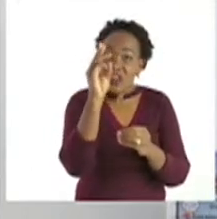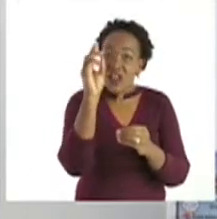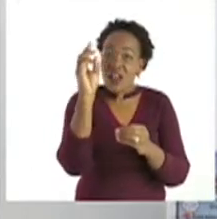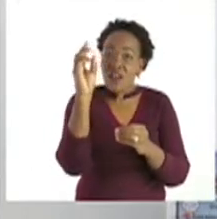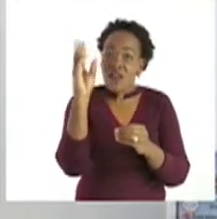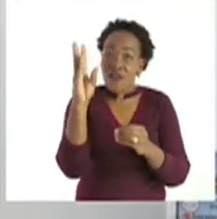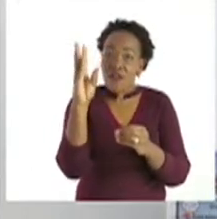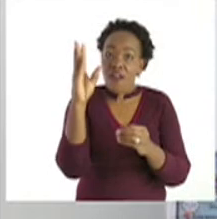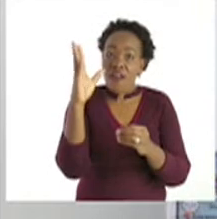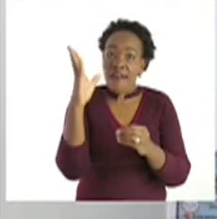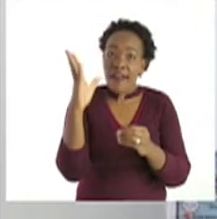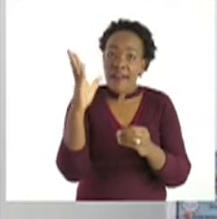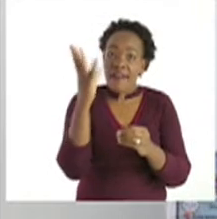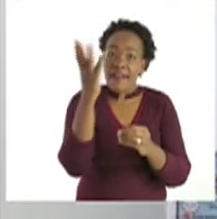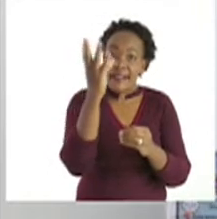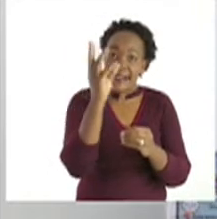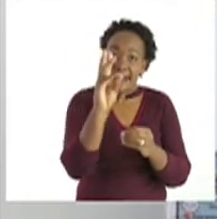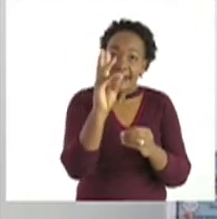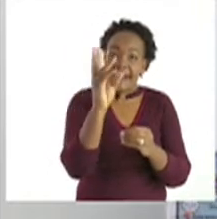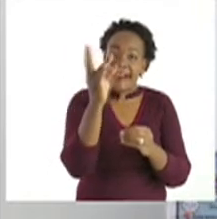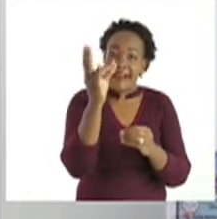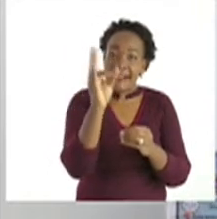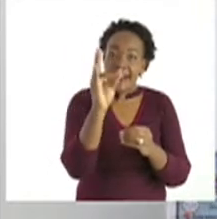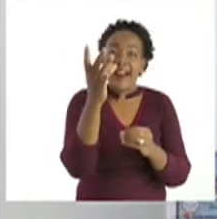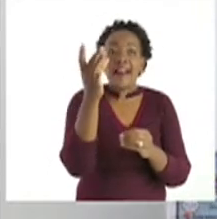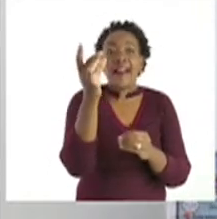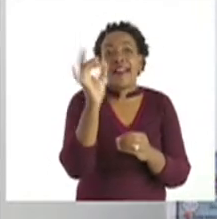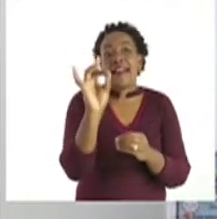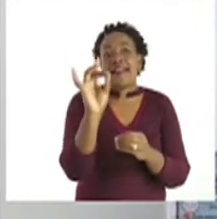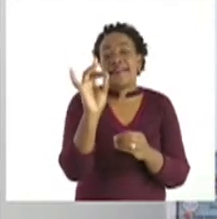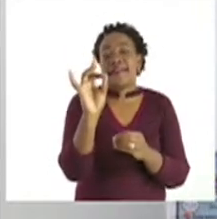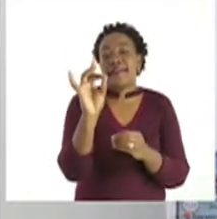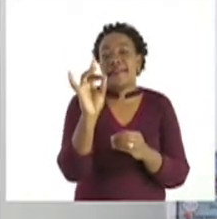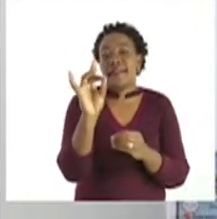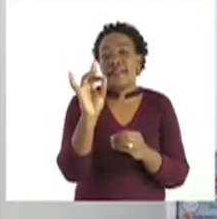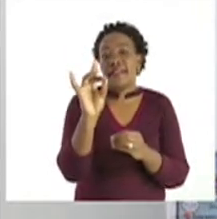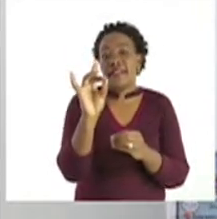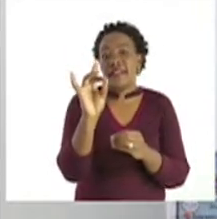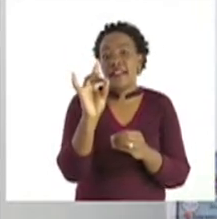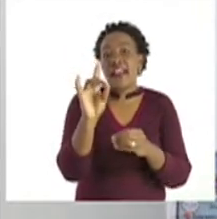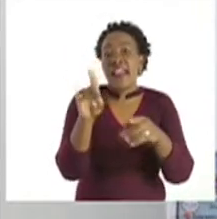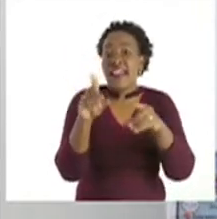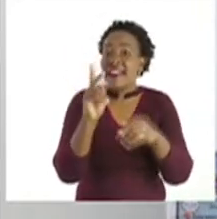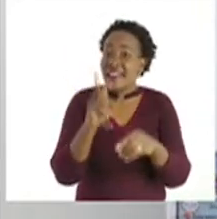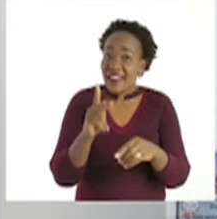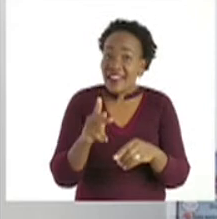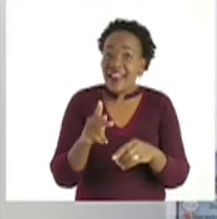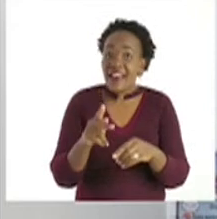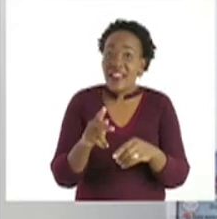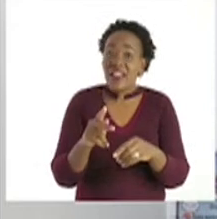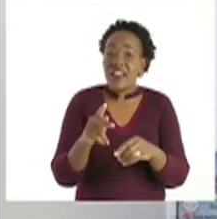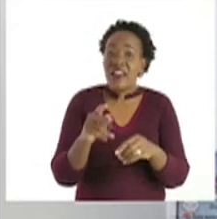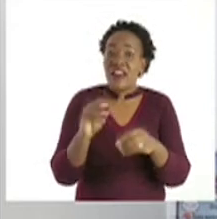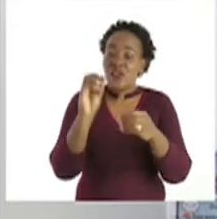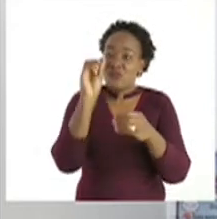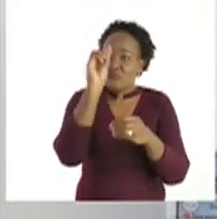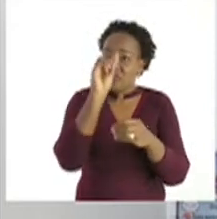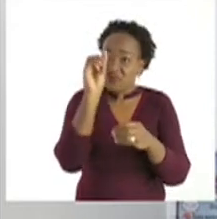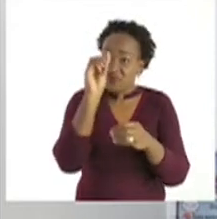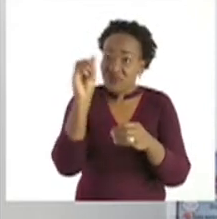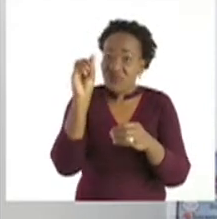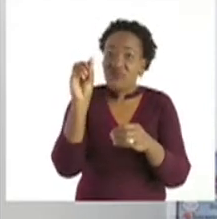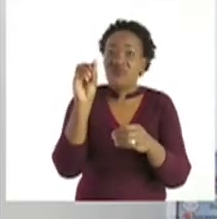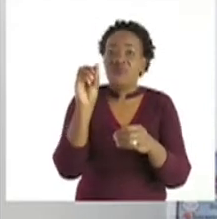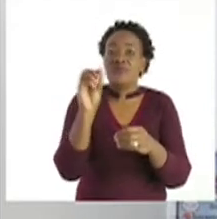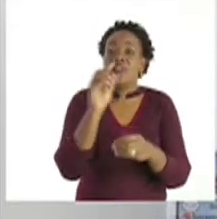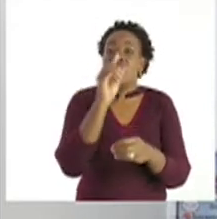6, 7, 8. We put again 8 dots in